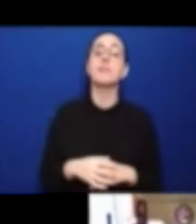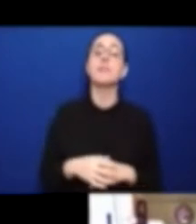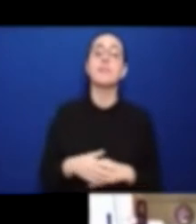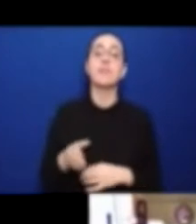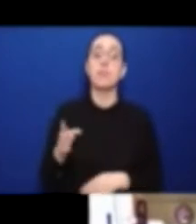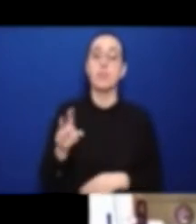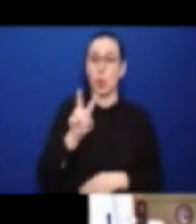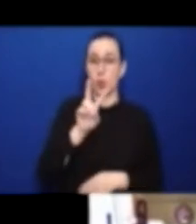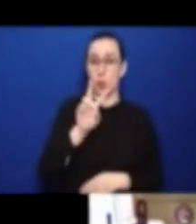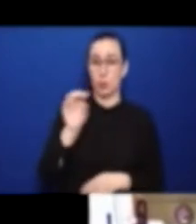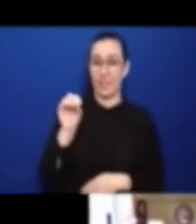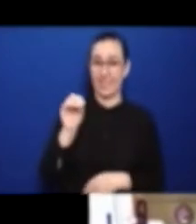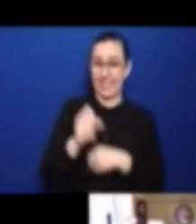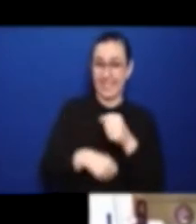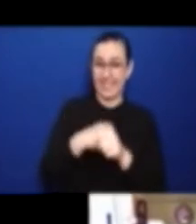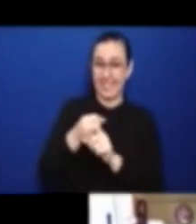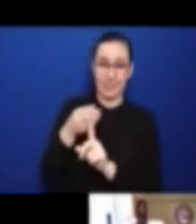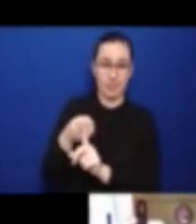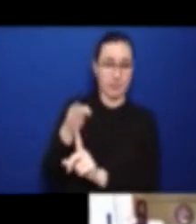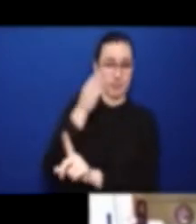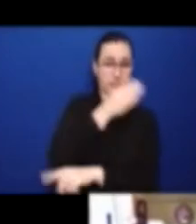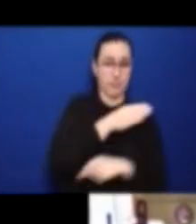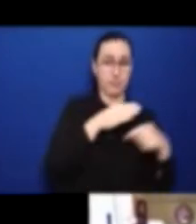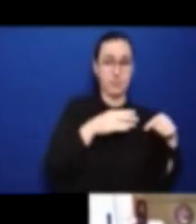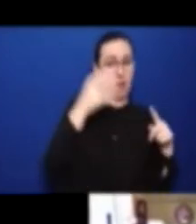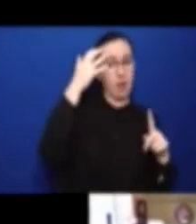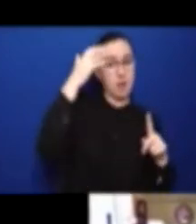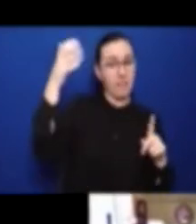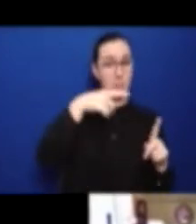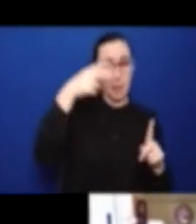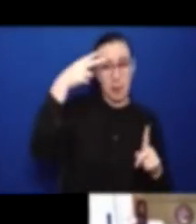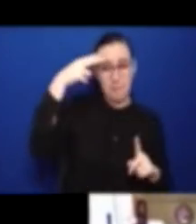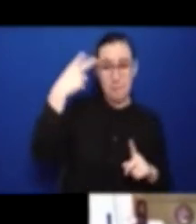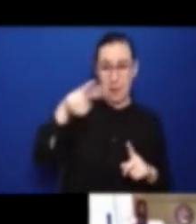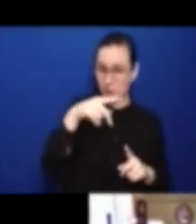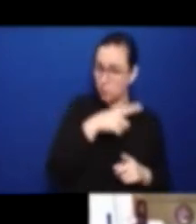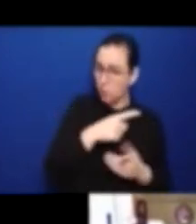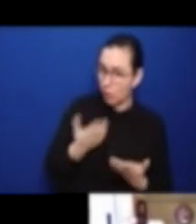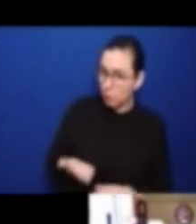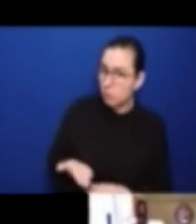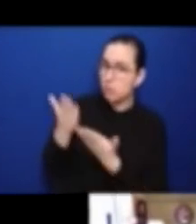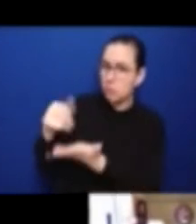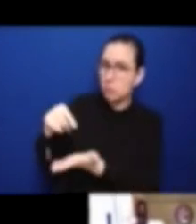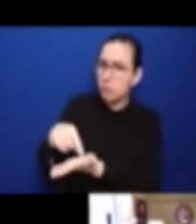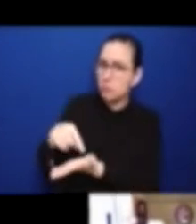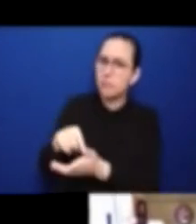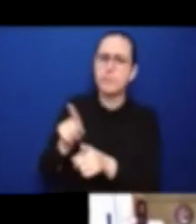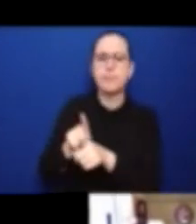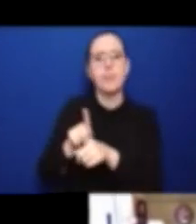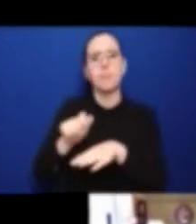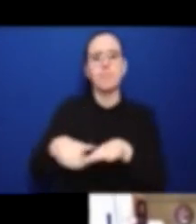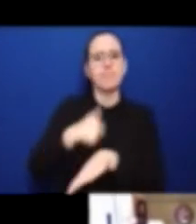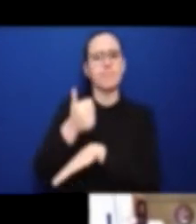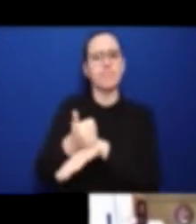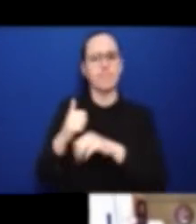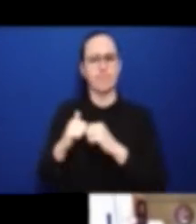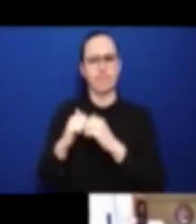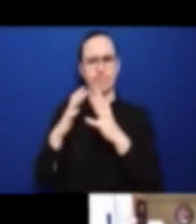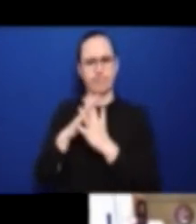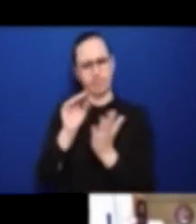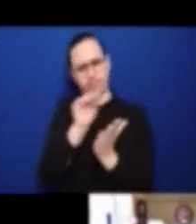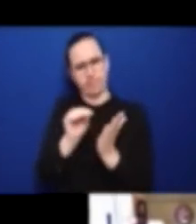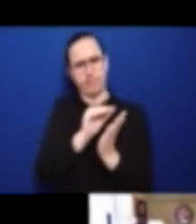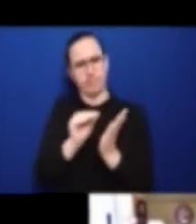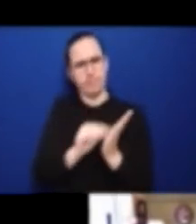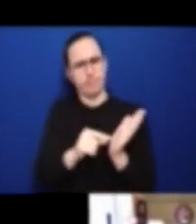Assembly to set up a committee to consider whether or not there should be a convention. That happened on